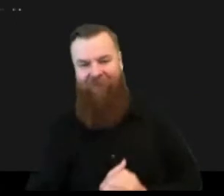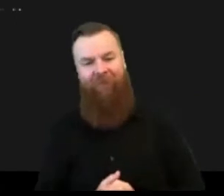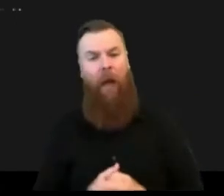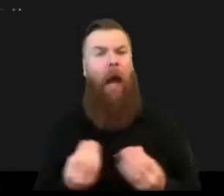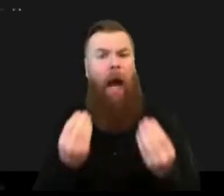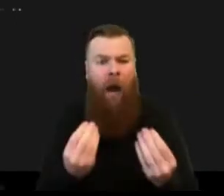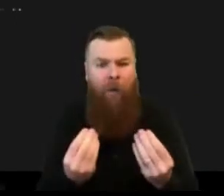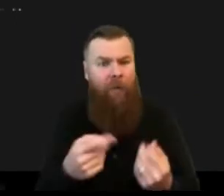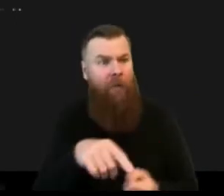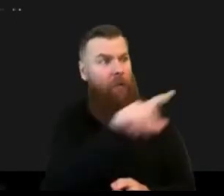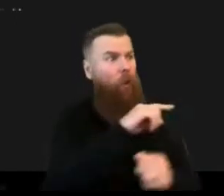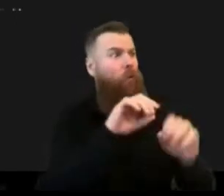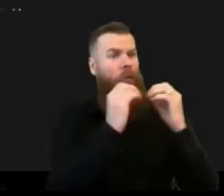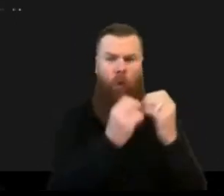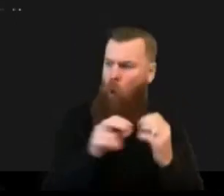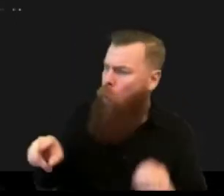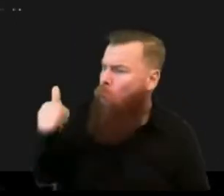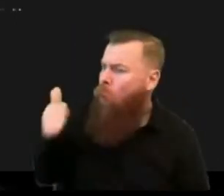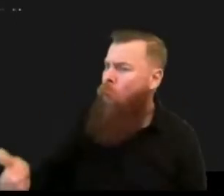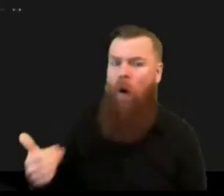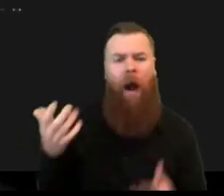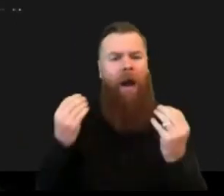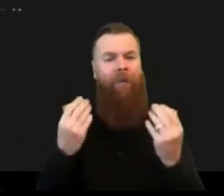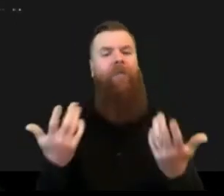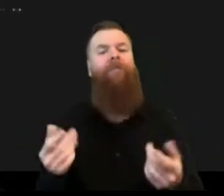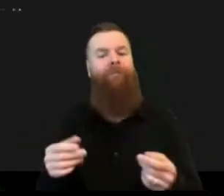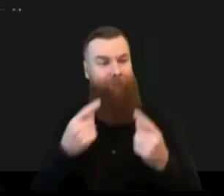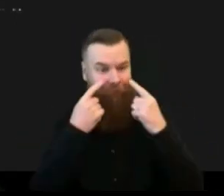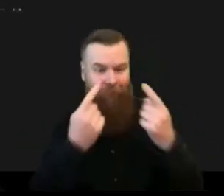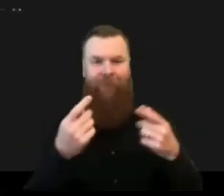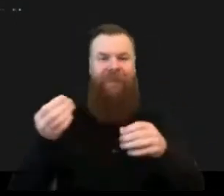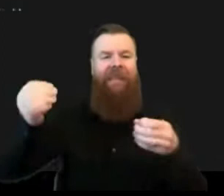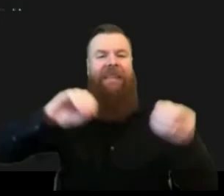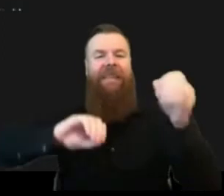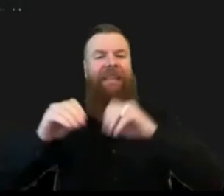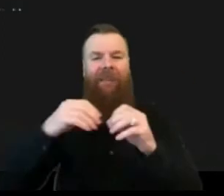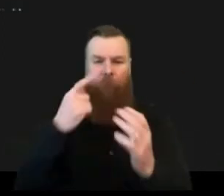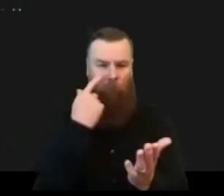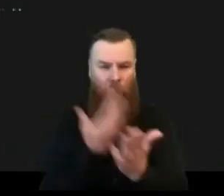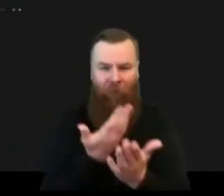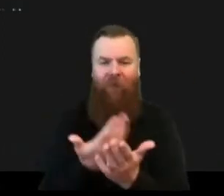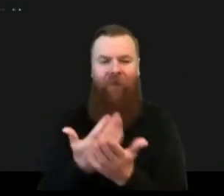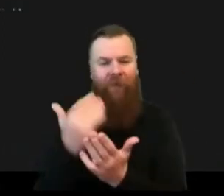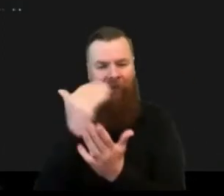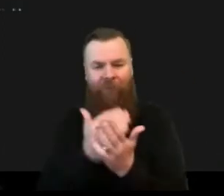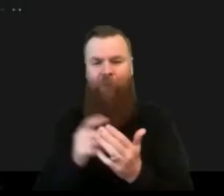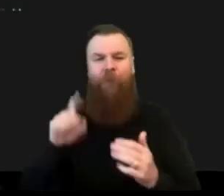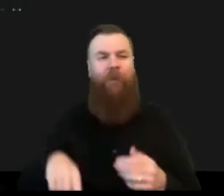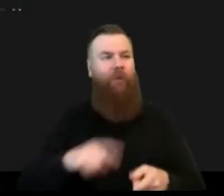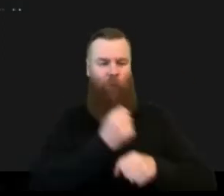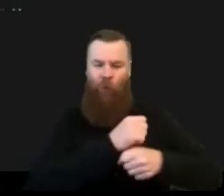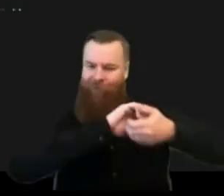by decision makers it needs to be co-designed uh with end users and that's you know uh